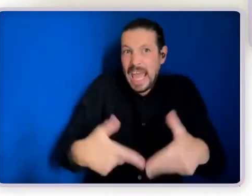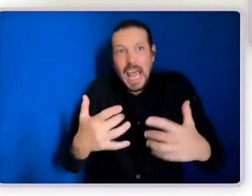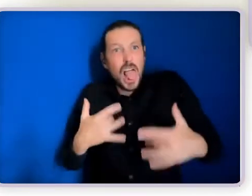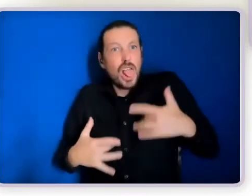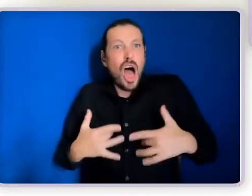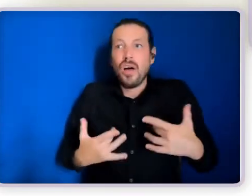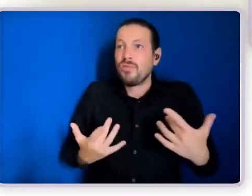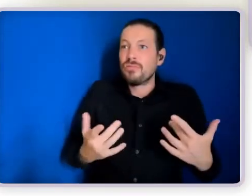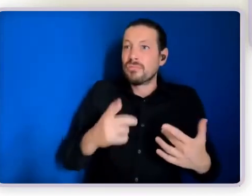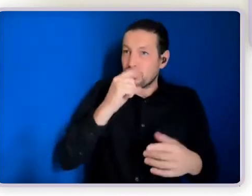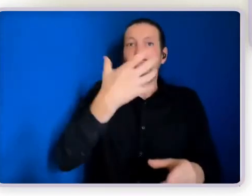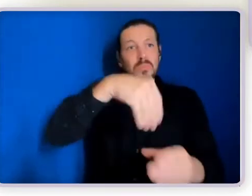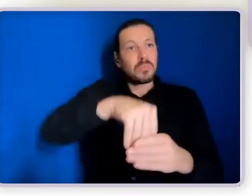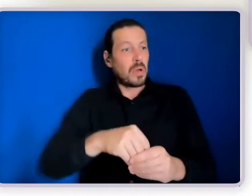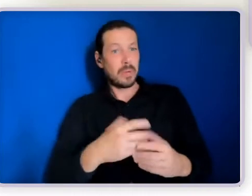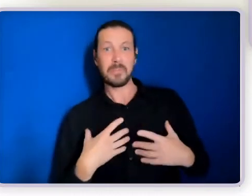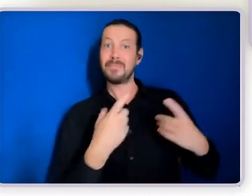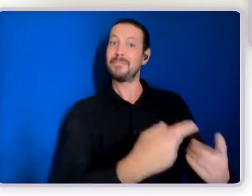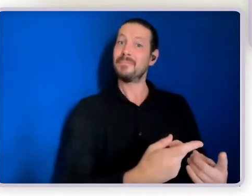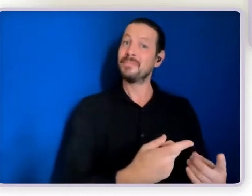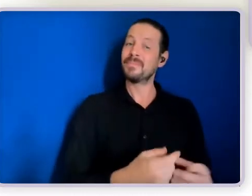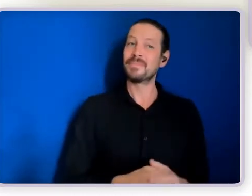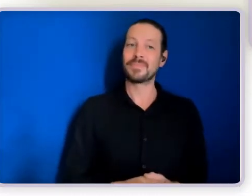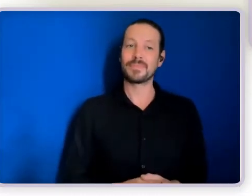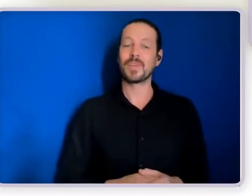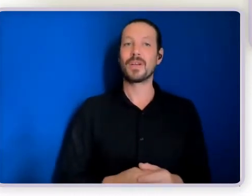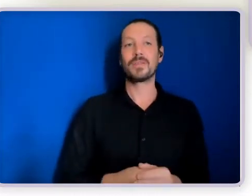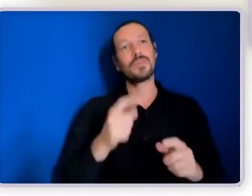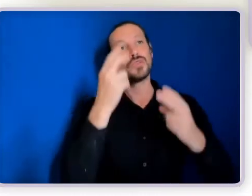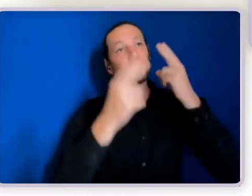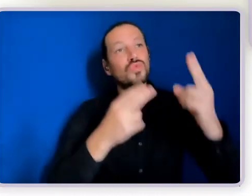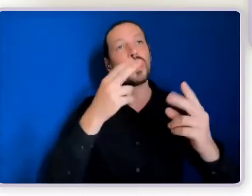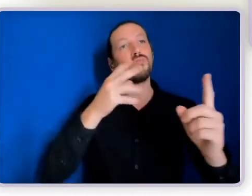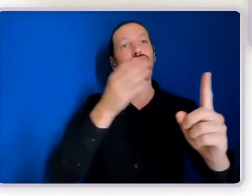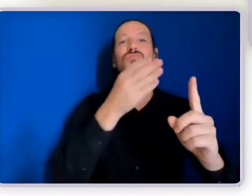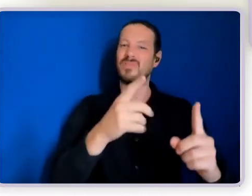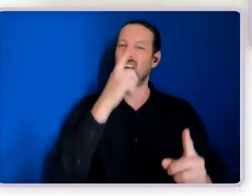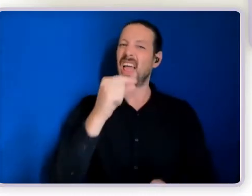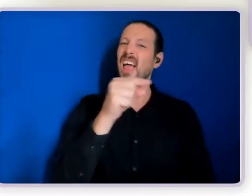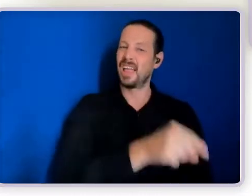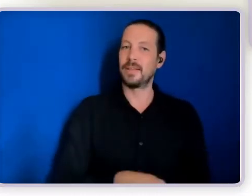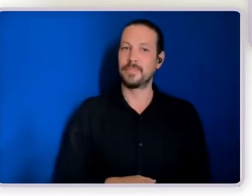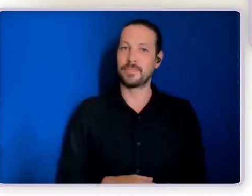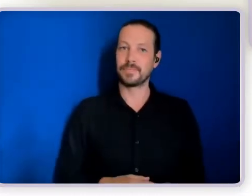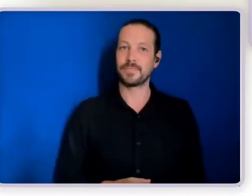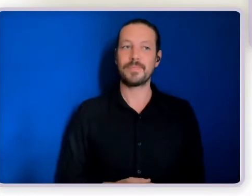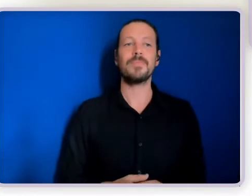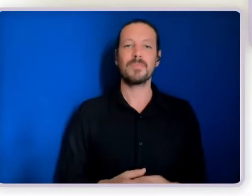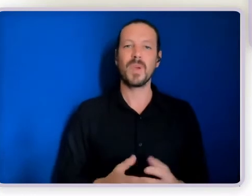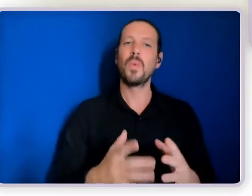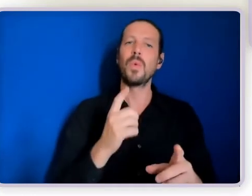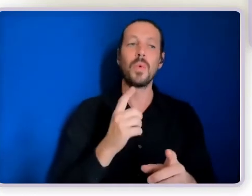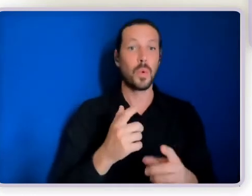us aspires to have and hopefully does have. We talk a lot about valued roles and freely given